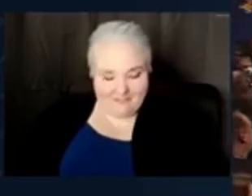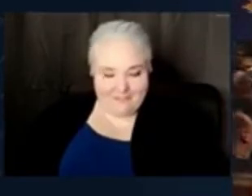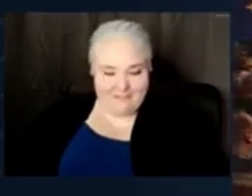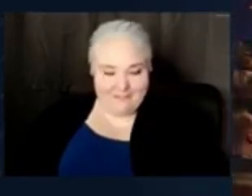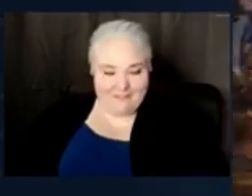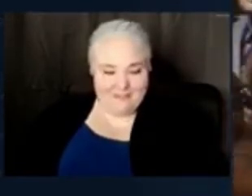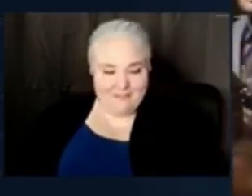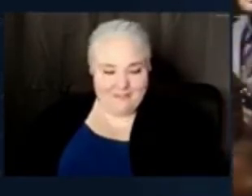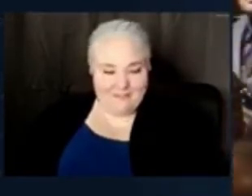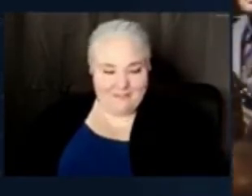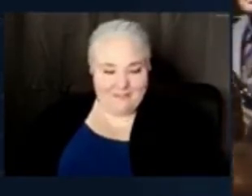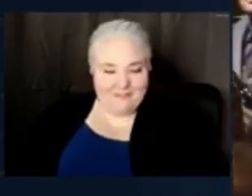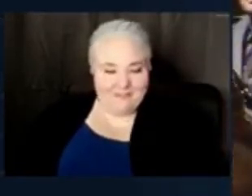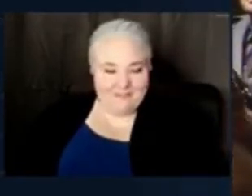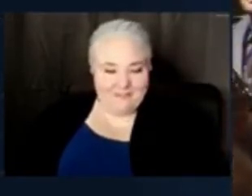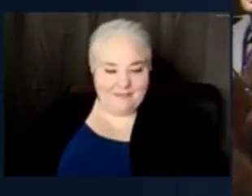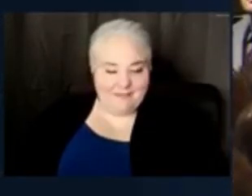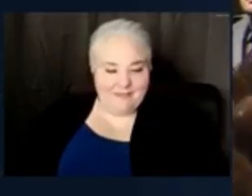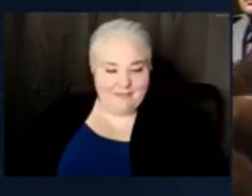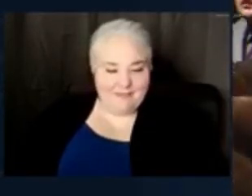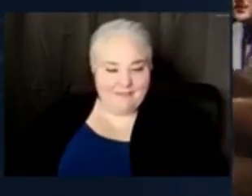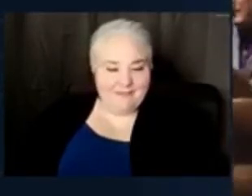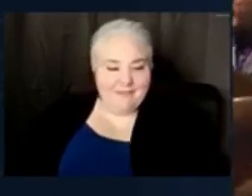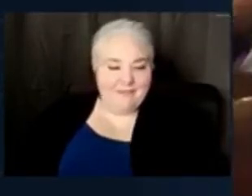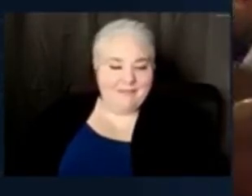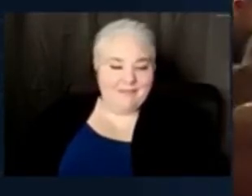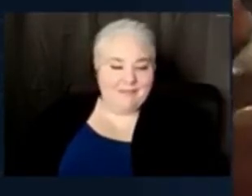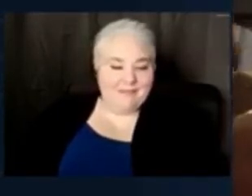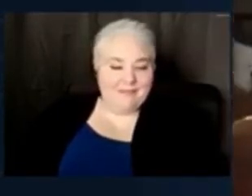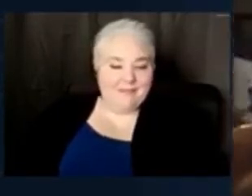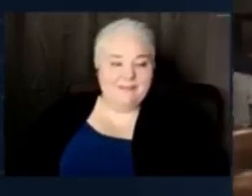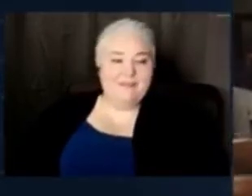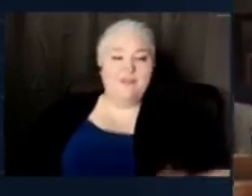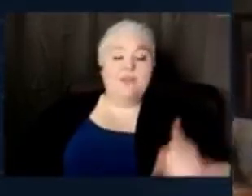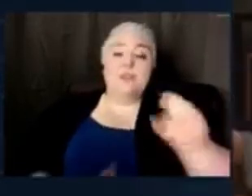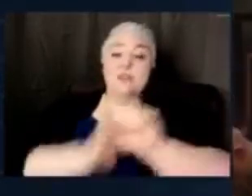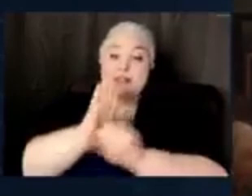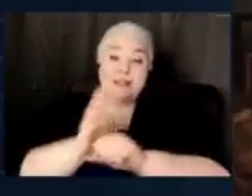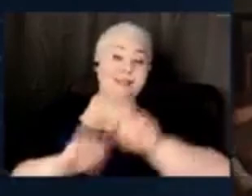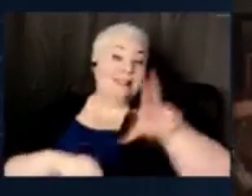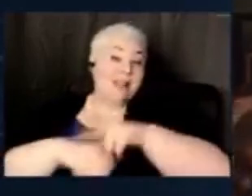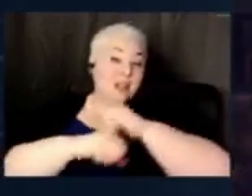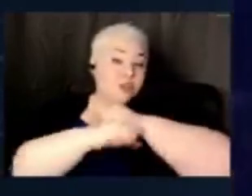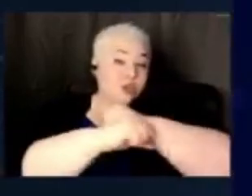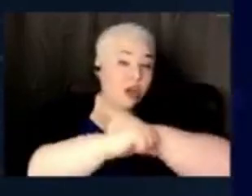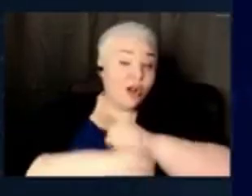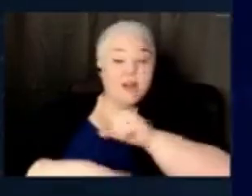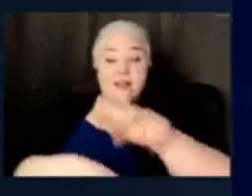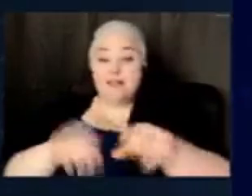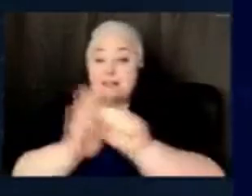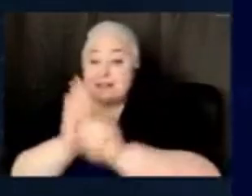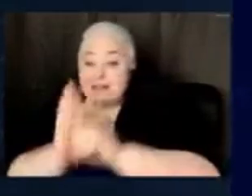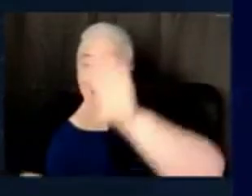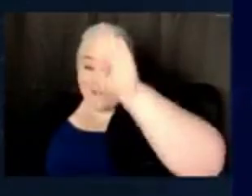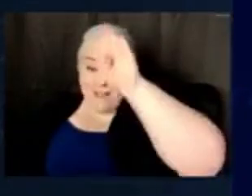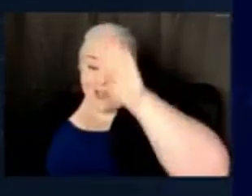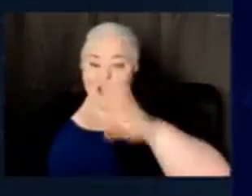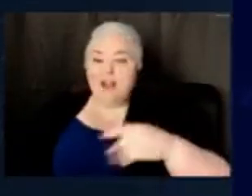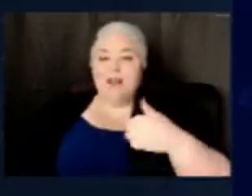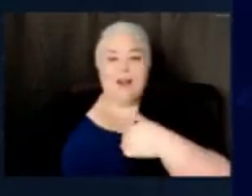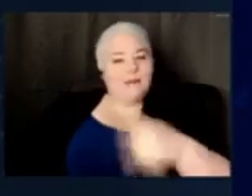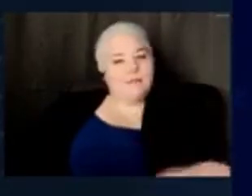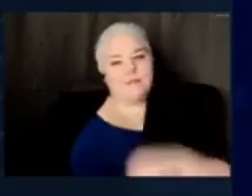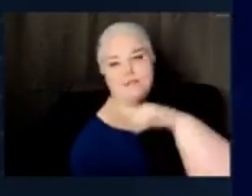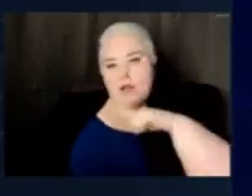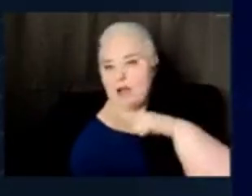The state police, national guard, state fire. All of our agencies pulled together. And I'm so proud, so